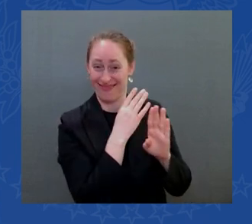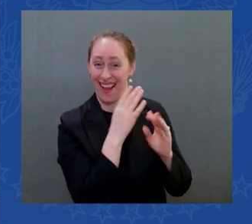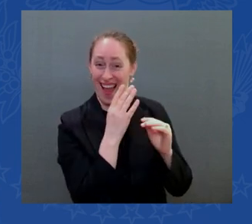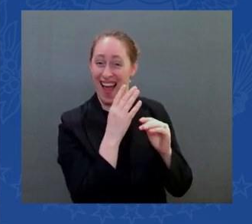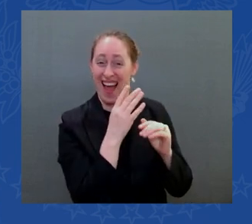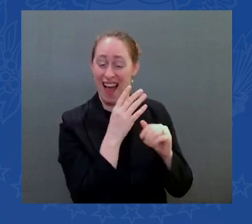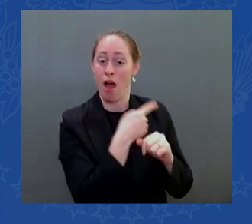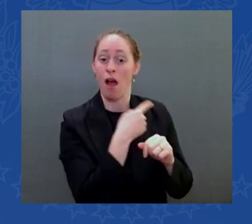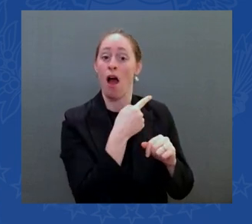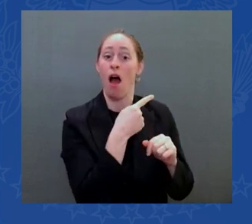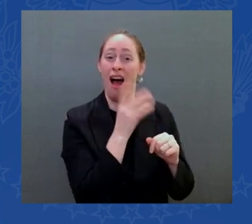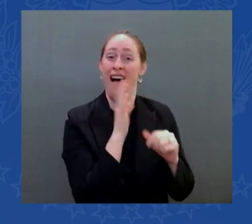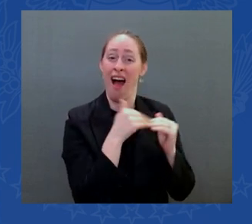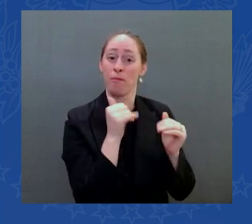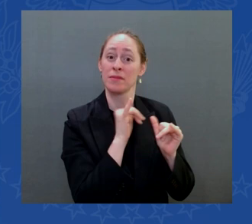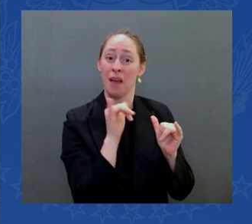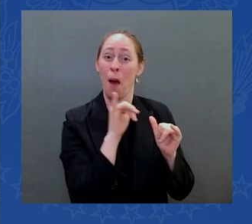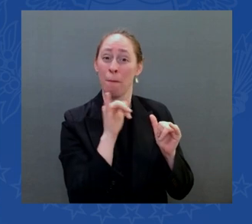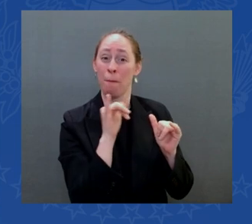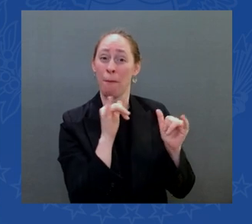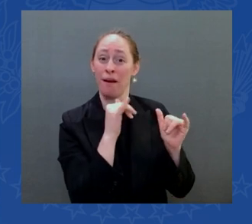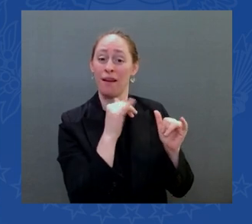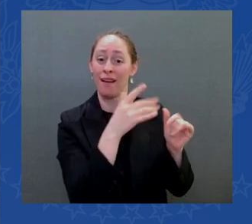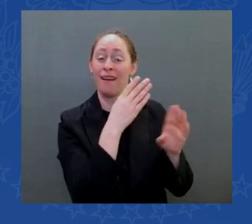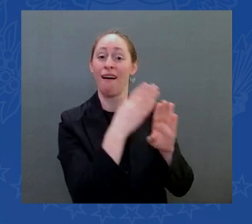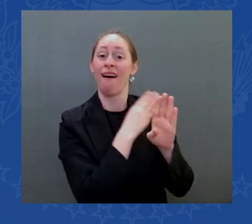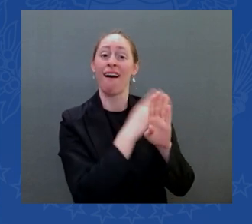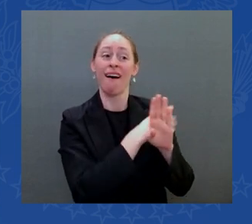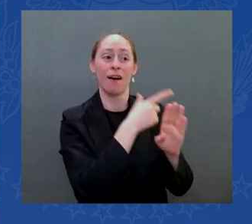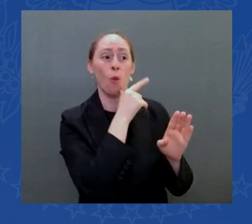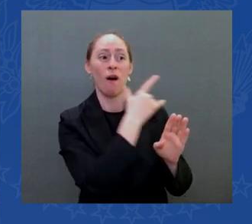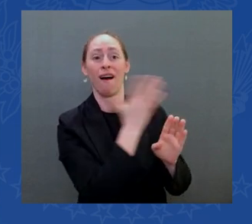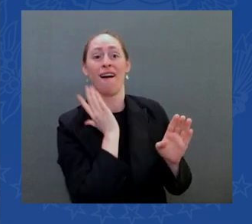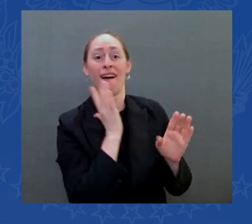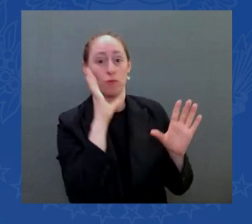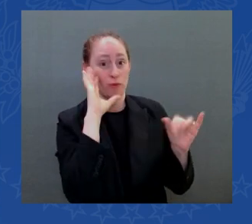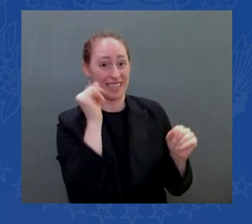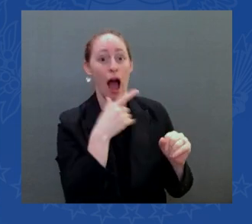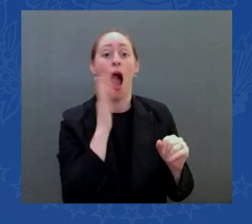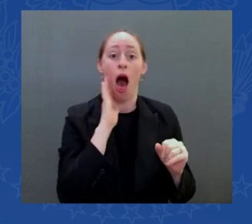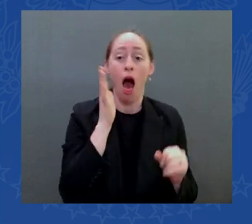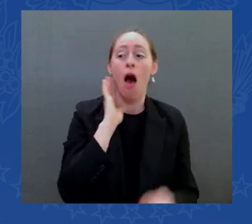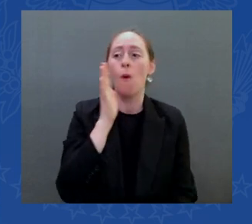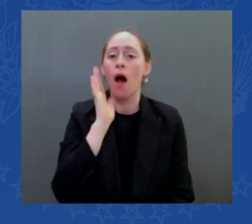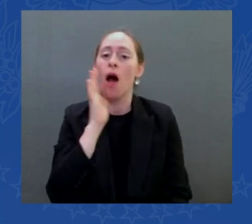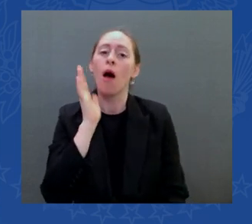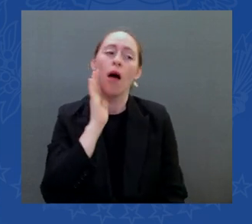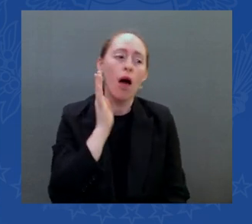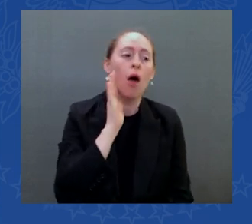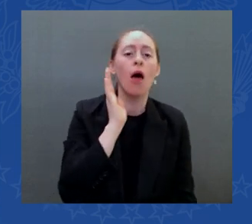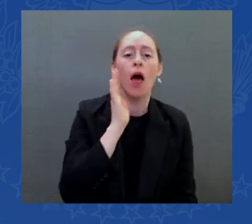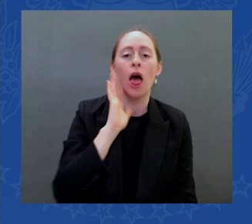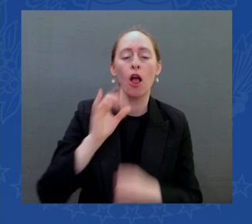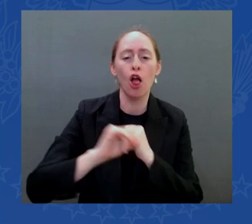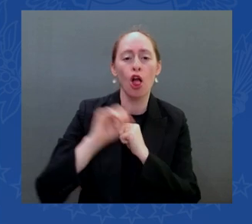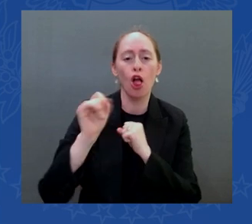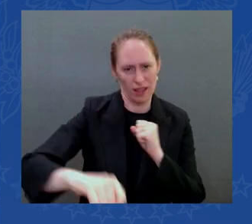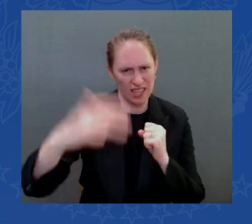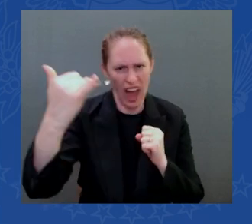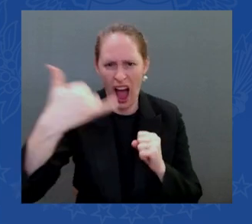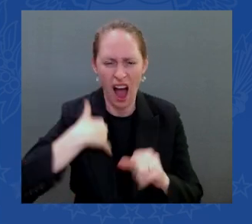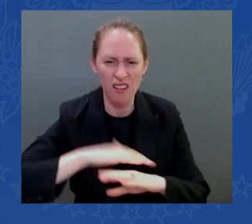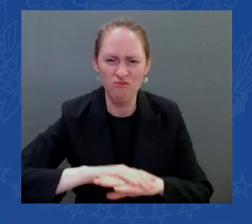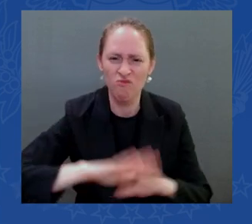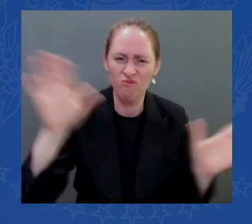we not only took your instruction we have an infrastructure decade this is going on it's